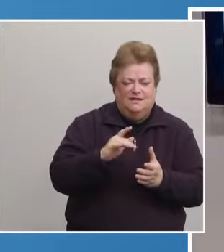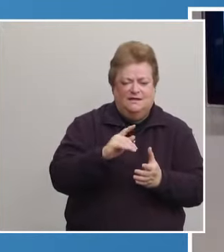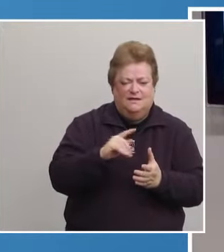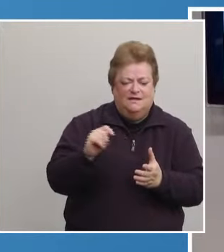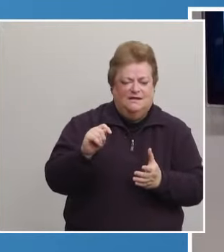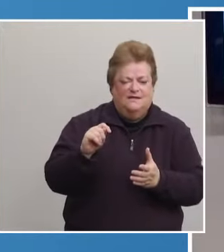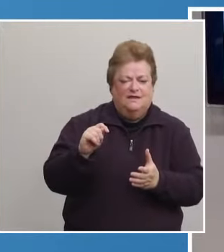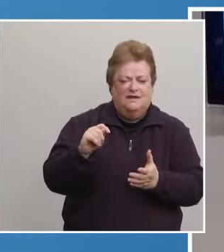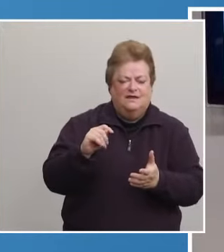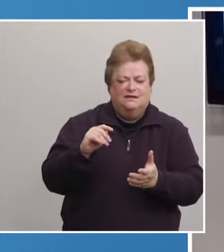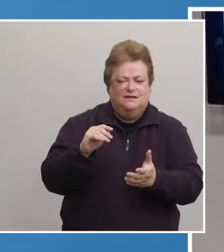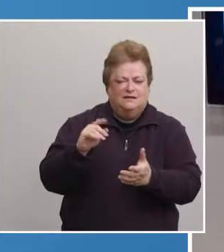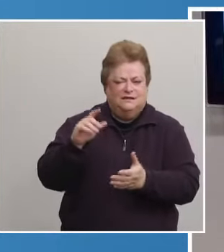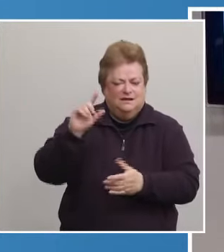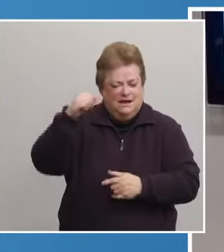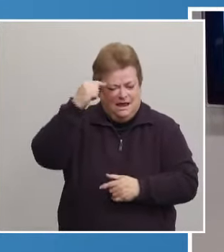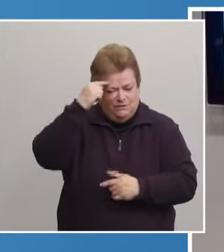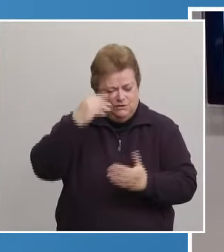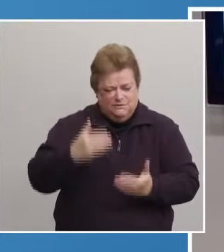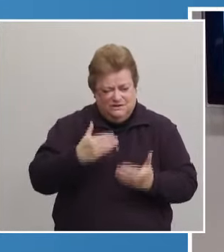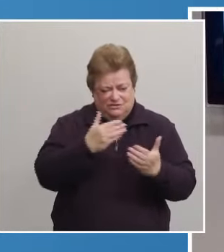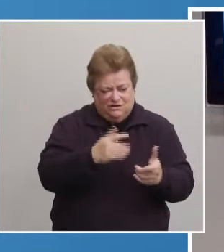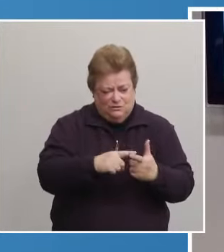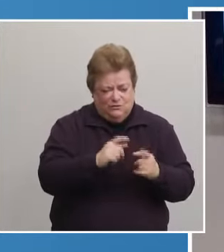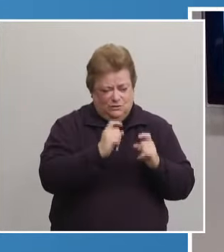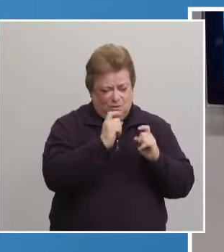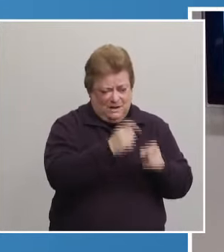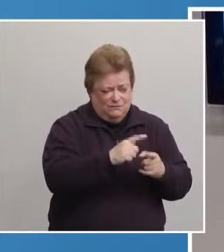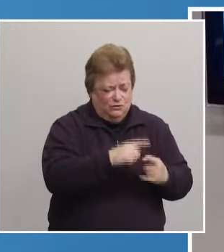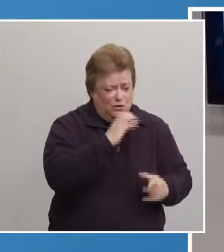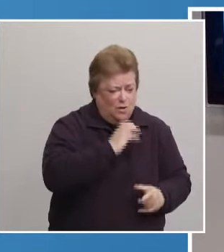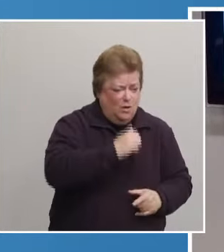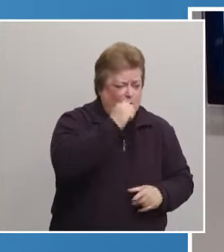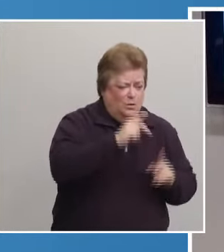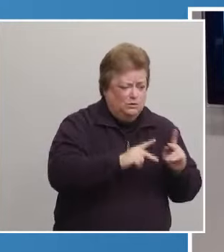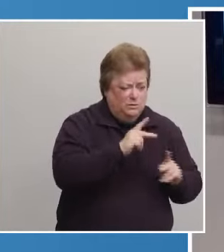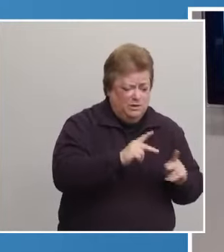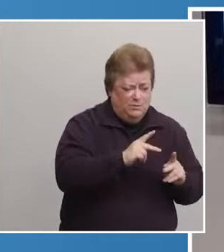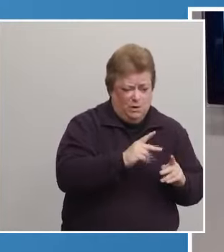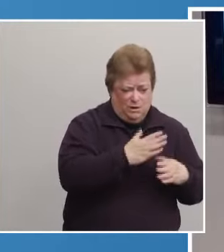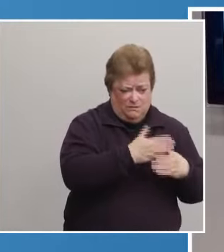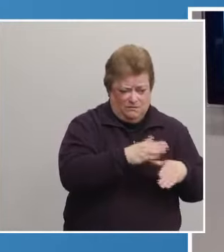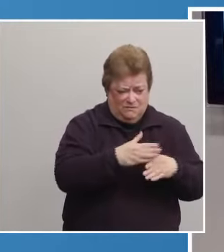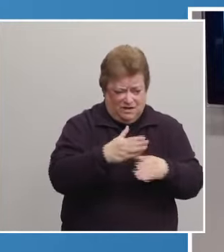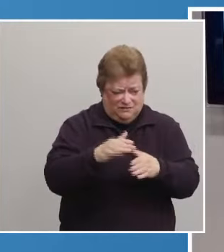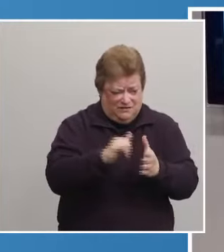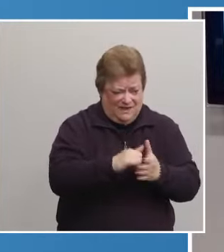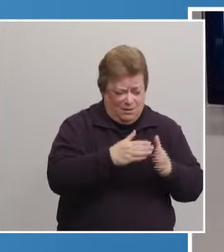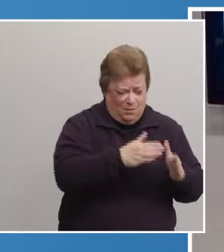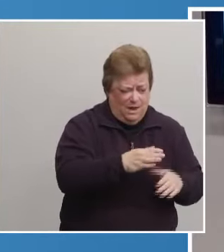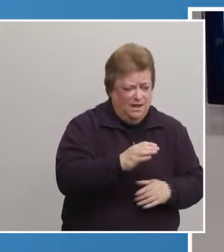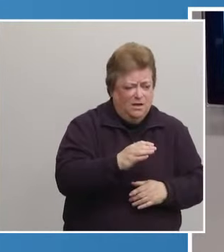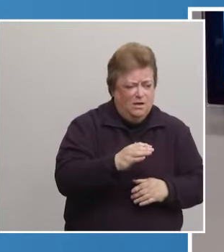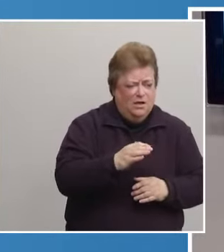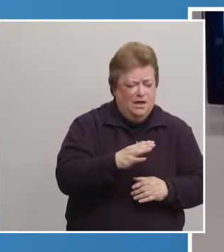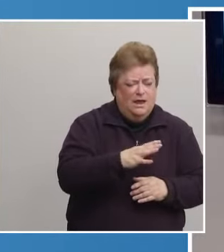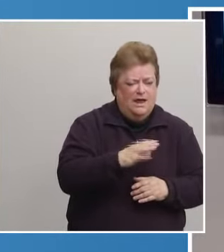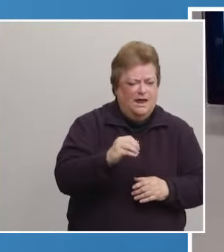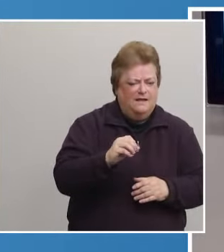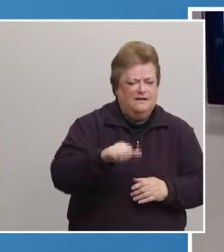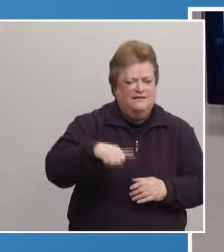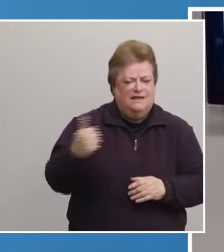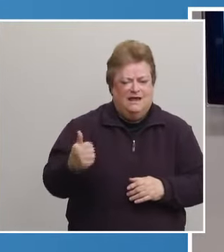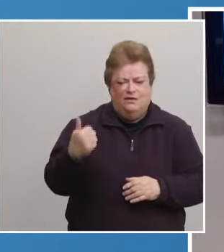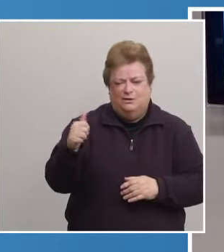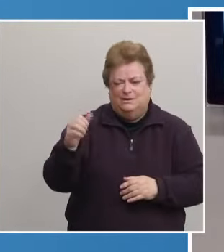older group. Is that how you guys are doing it, splitting it up, 90, 10, or roughly? Roughly. And then so the